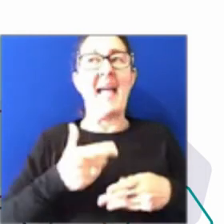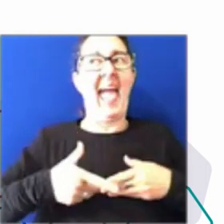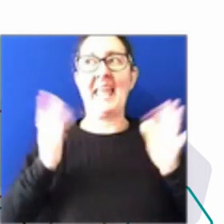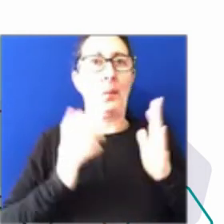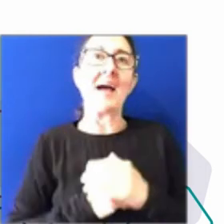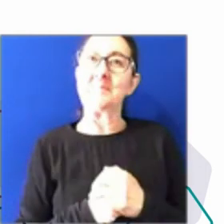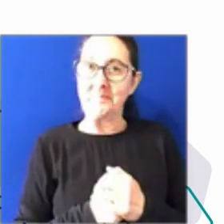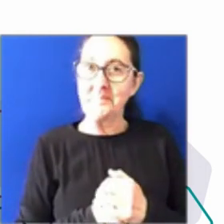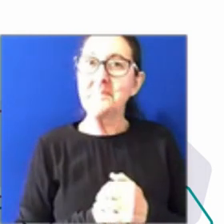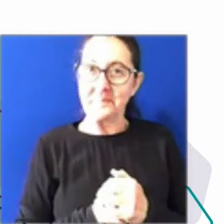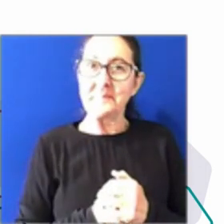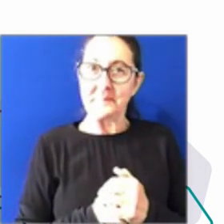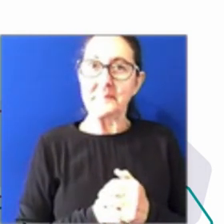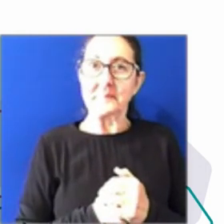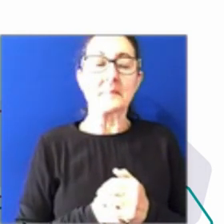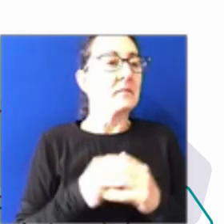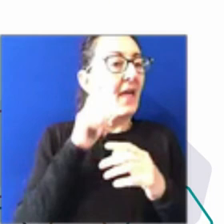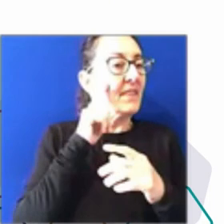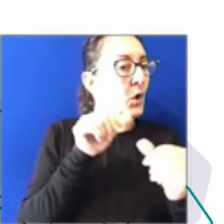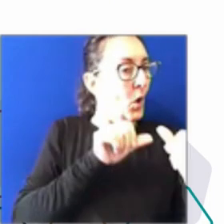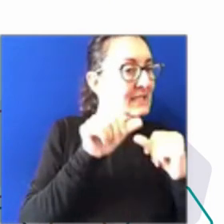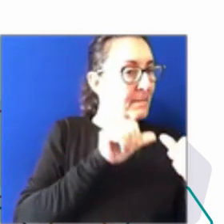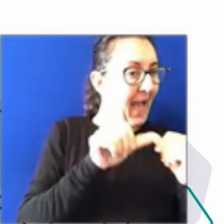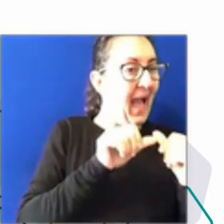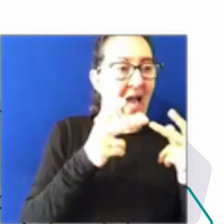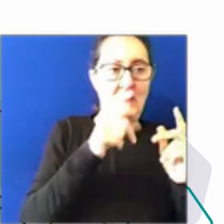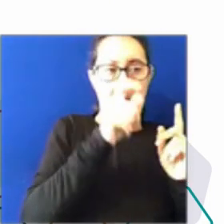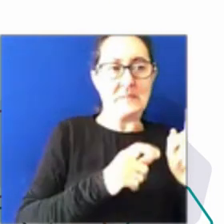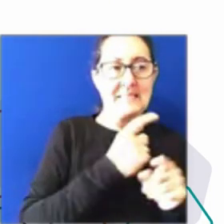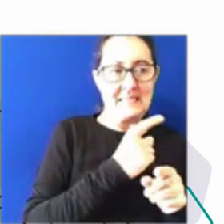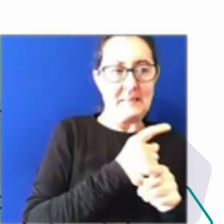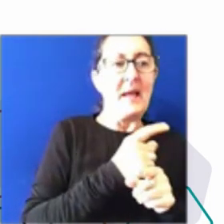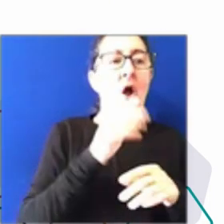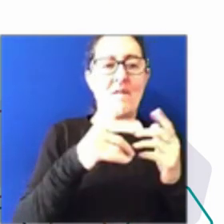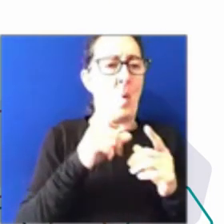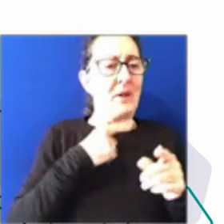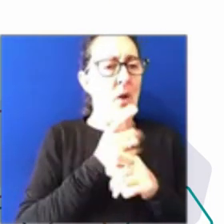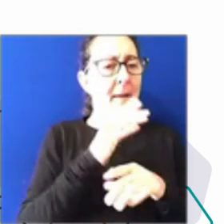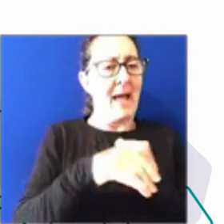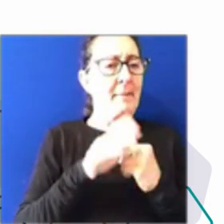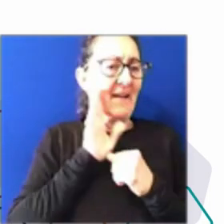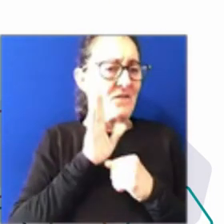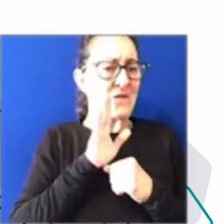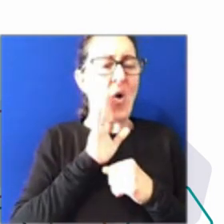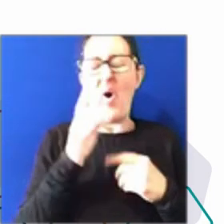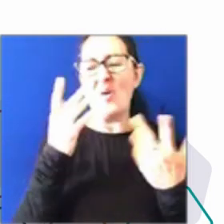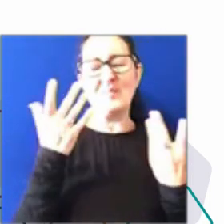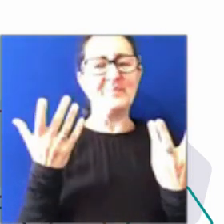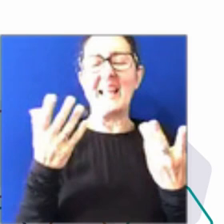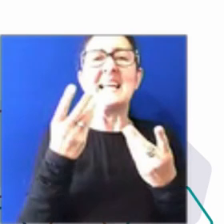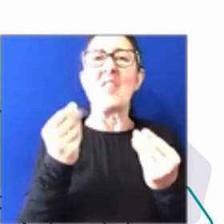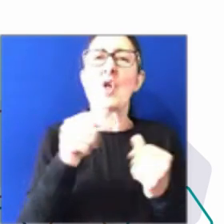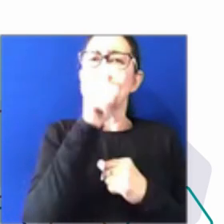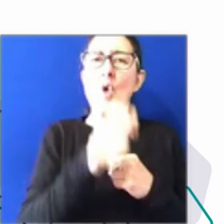Awesome. Thank I think it goes back to what we were saying before. It does depend on the role. There are some roles that kind of need to be done in situ,